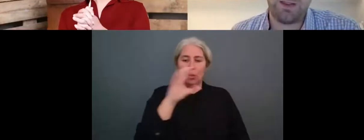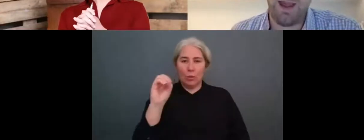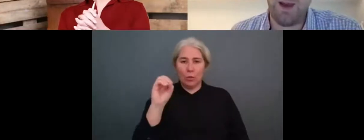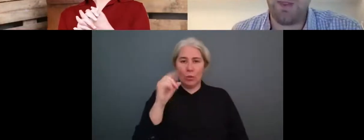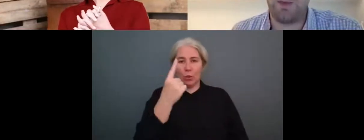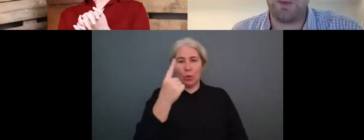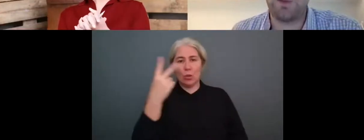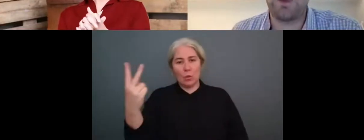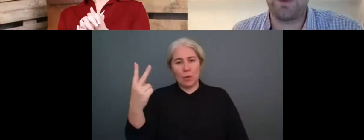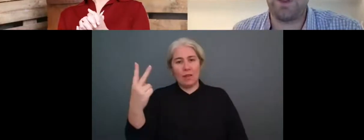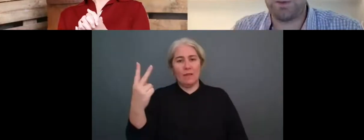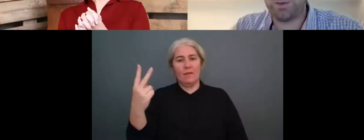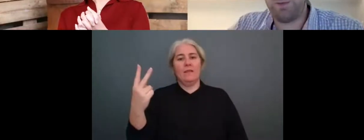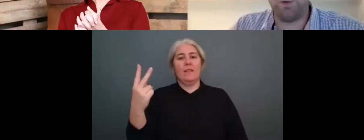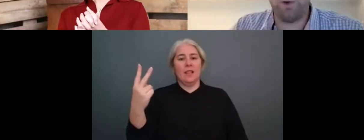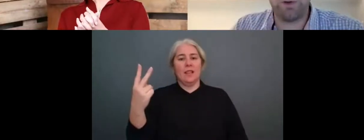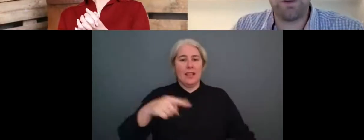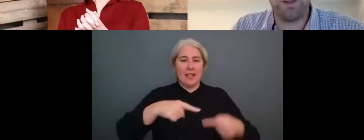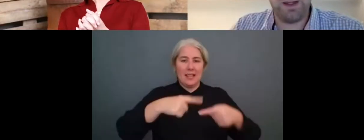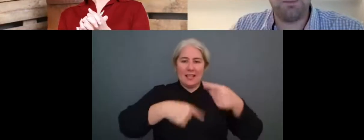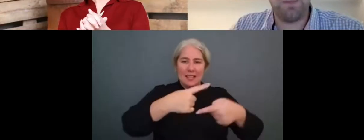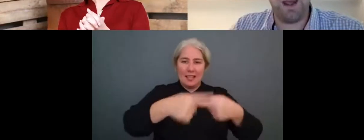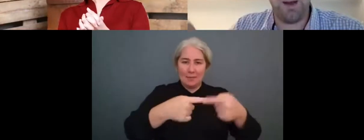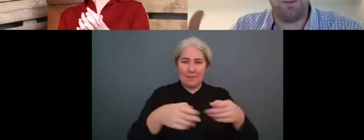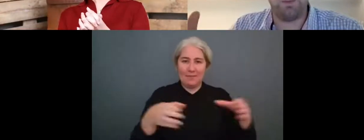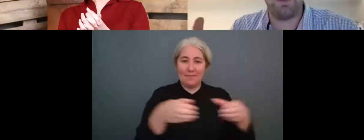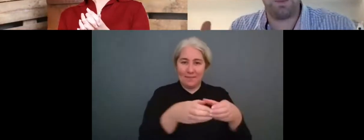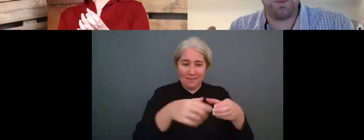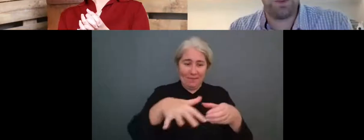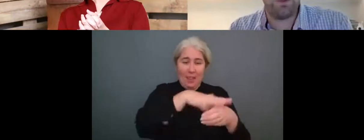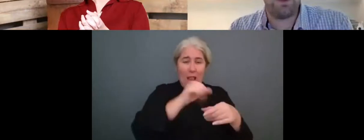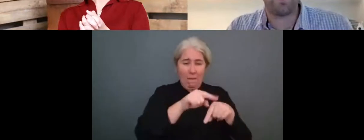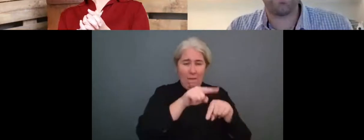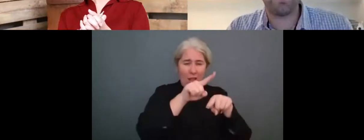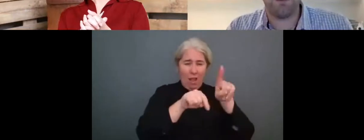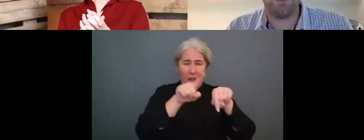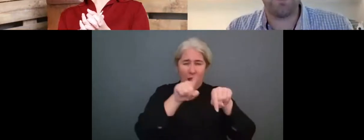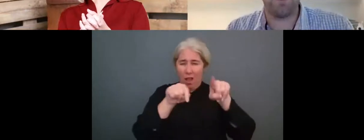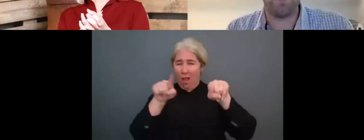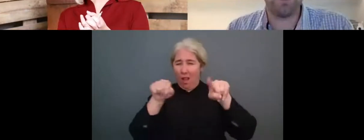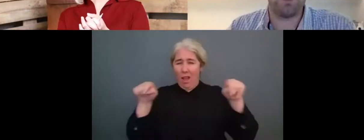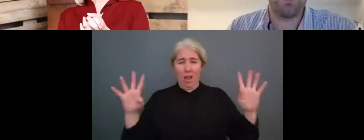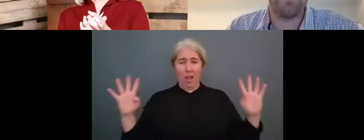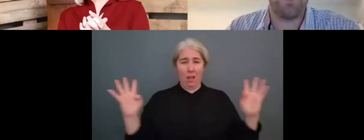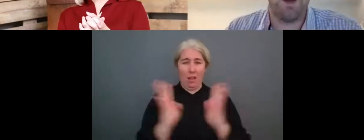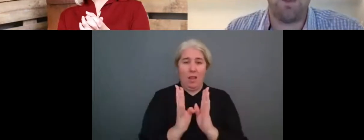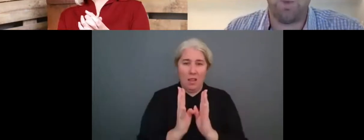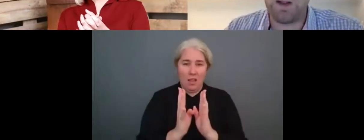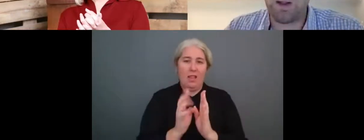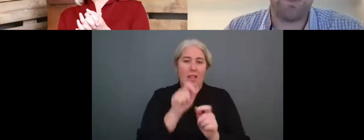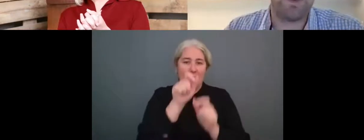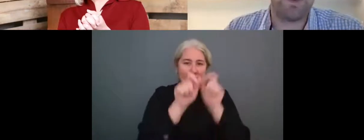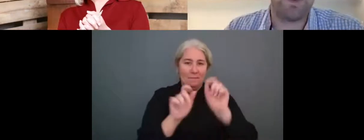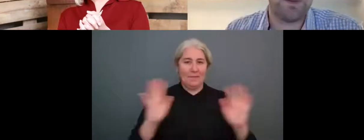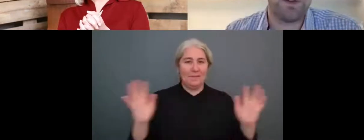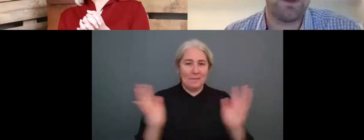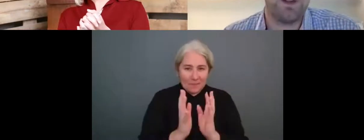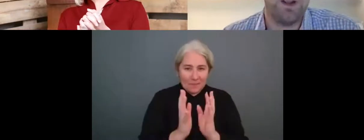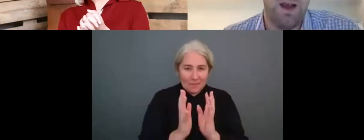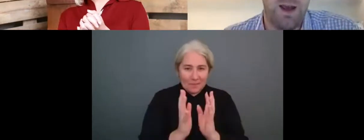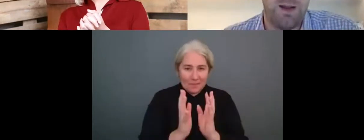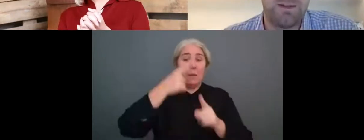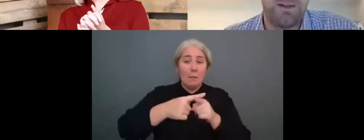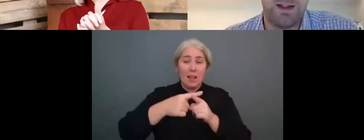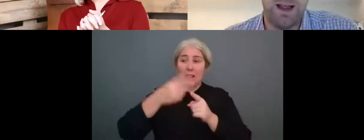I think there, there was, there was quite a broad. Um, um, with, with different focus areas, but also, um, working with the sponsors,